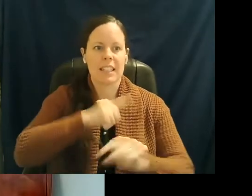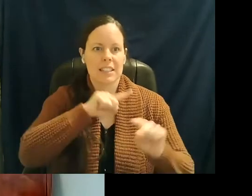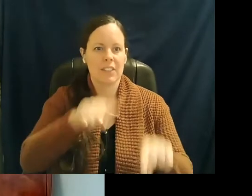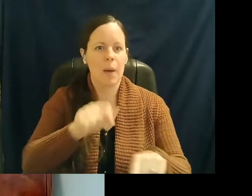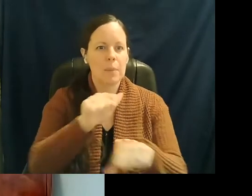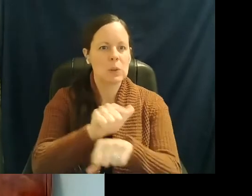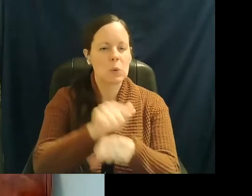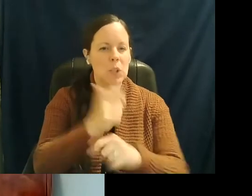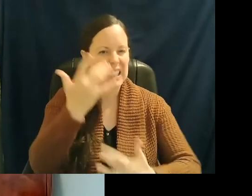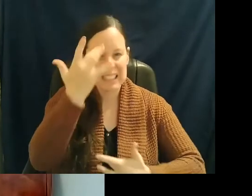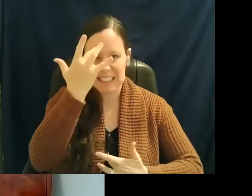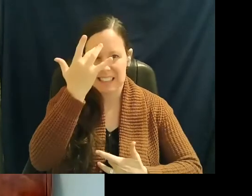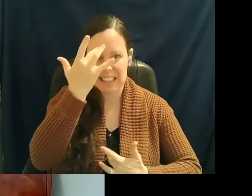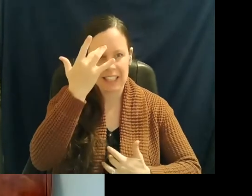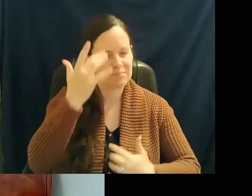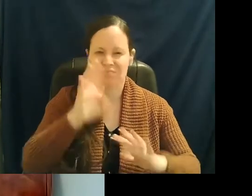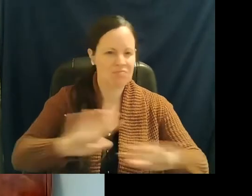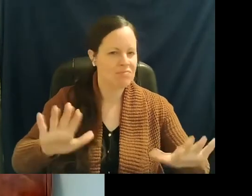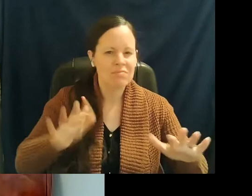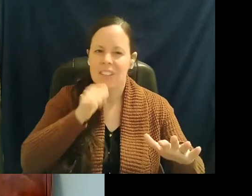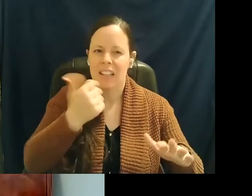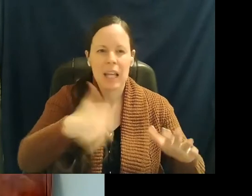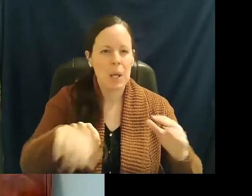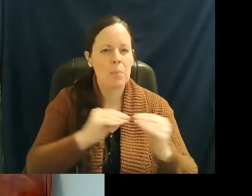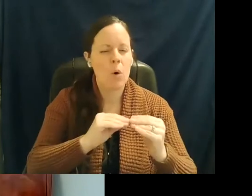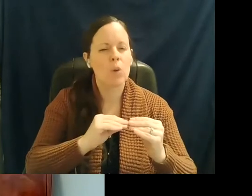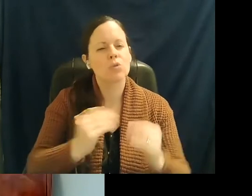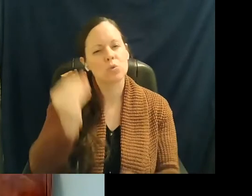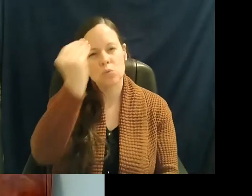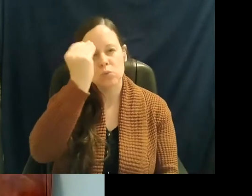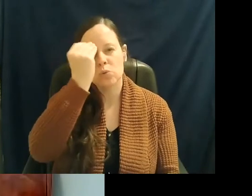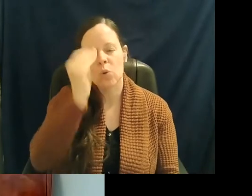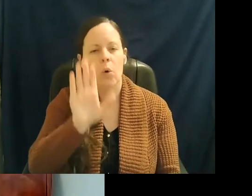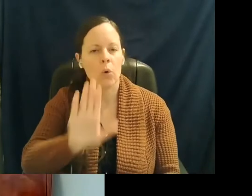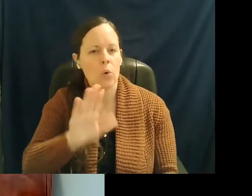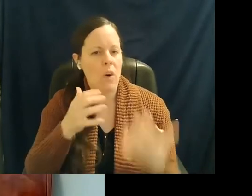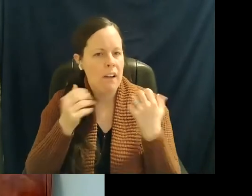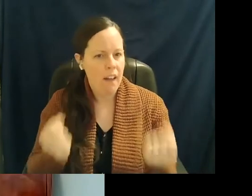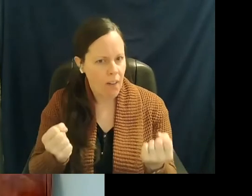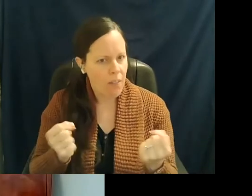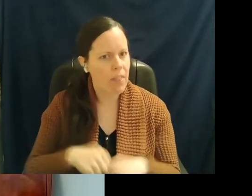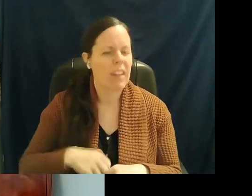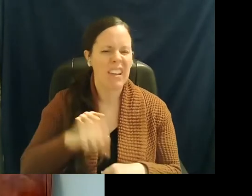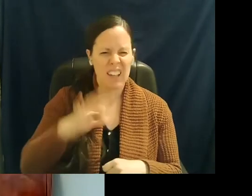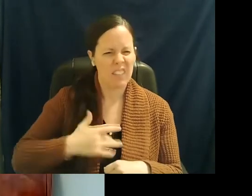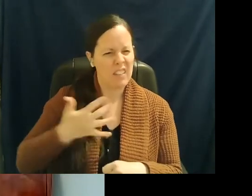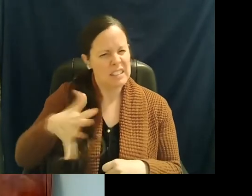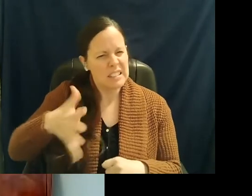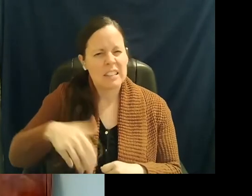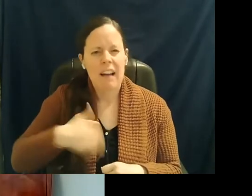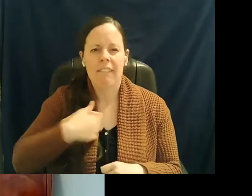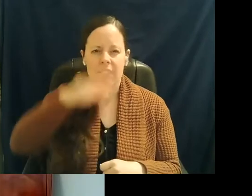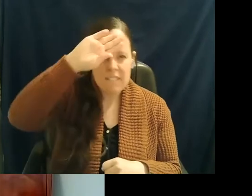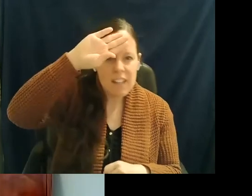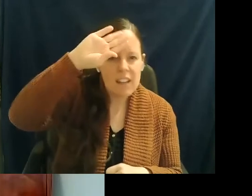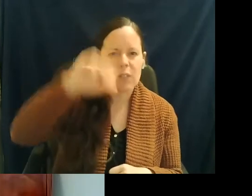should no longer be. So be aware of your health, you know, if you don't feel well, if you have a fever, if you have